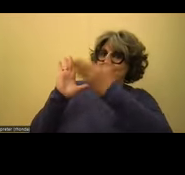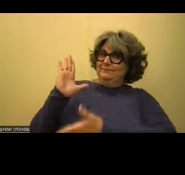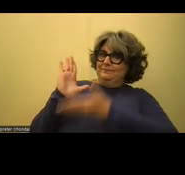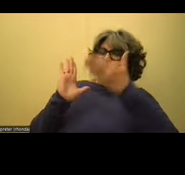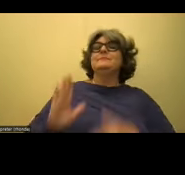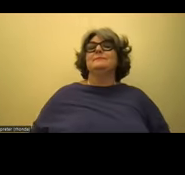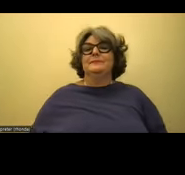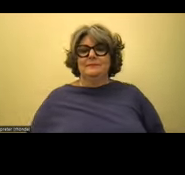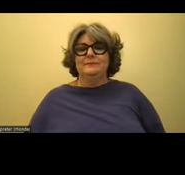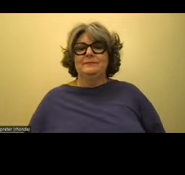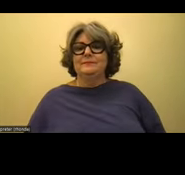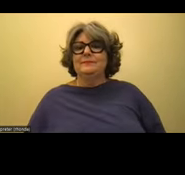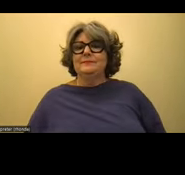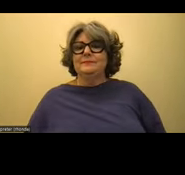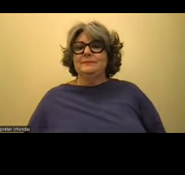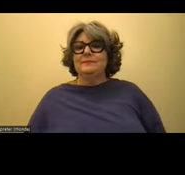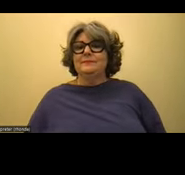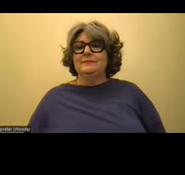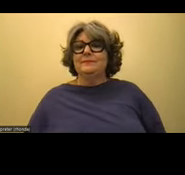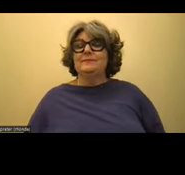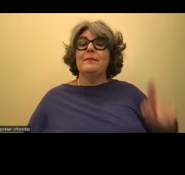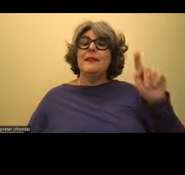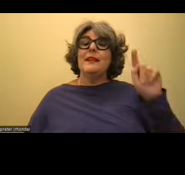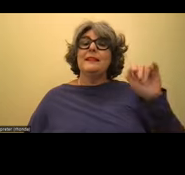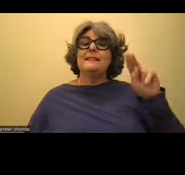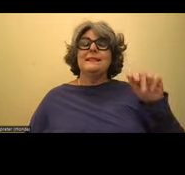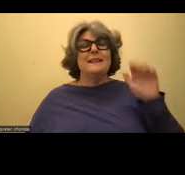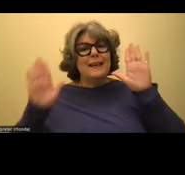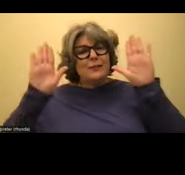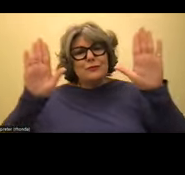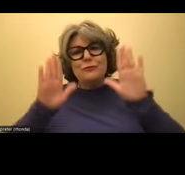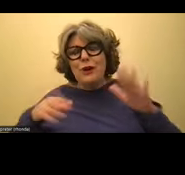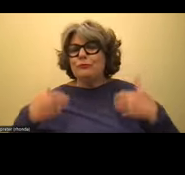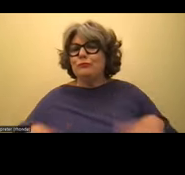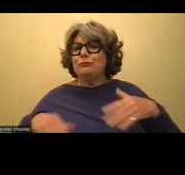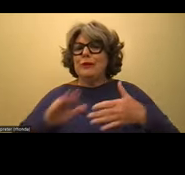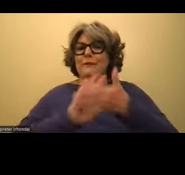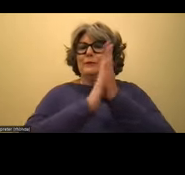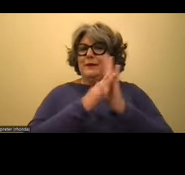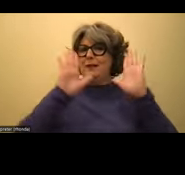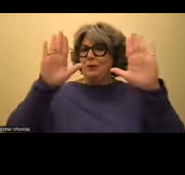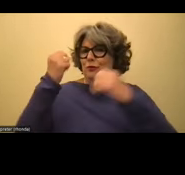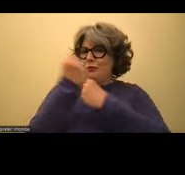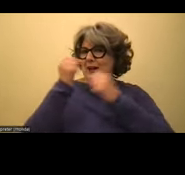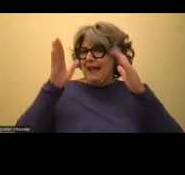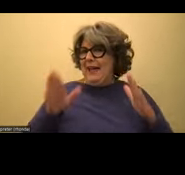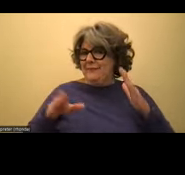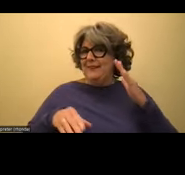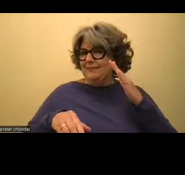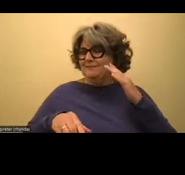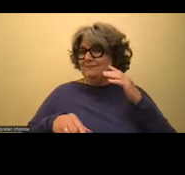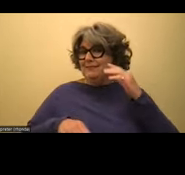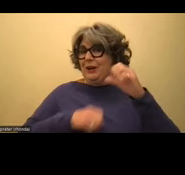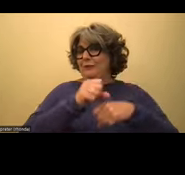That's great, Emory. It is really remarkable to hear how you've grown in your advocacy for yourself over the years. And